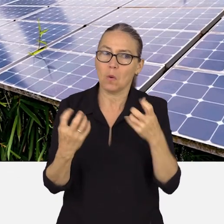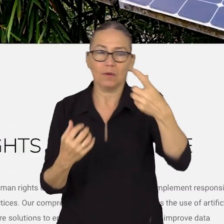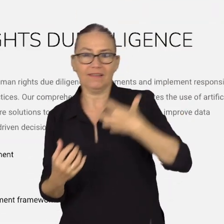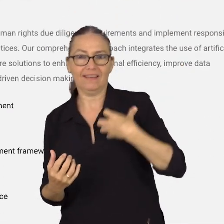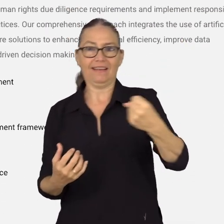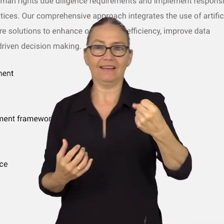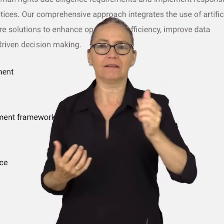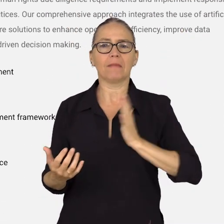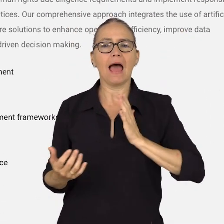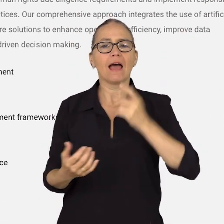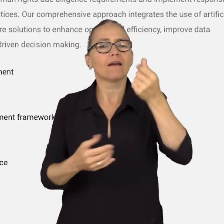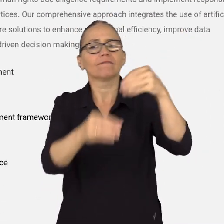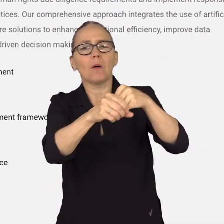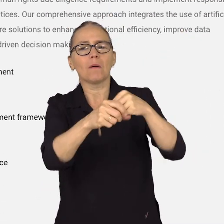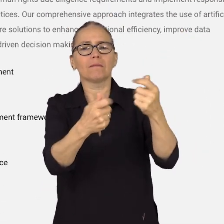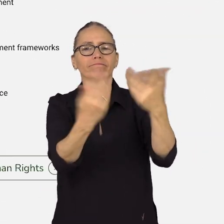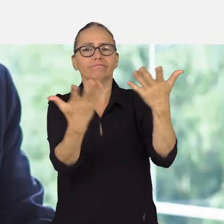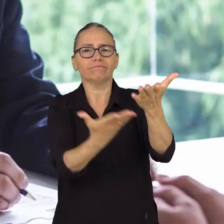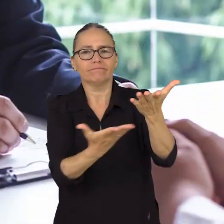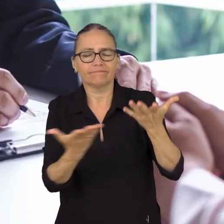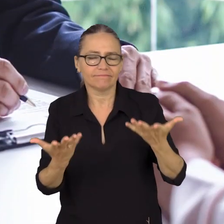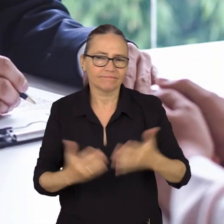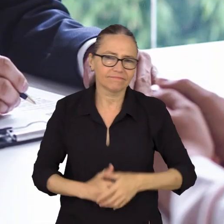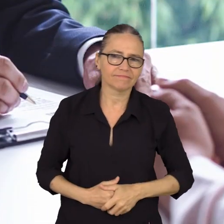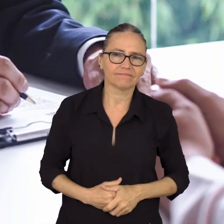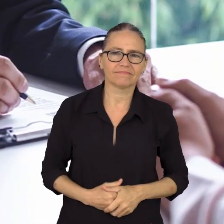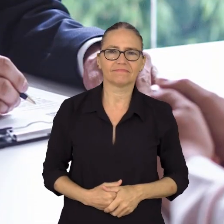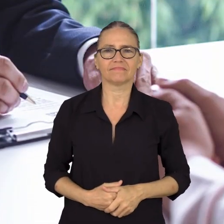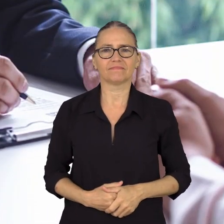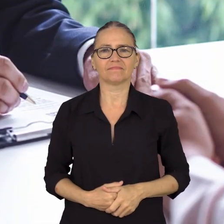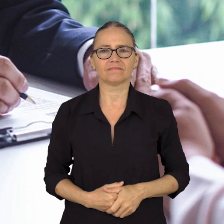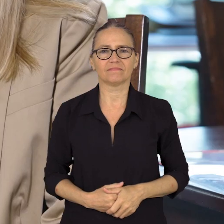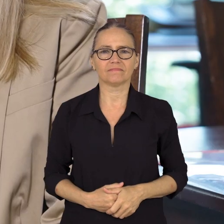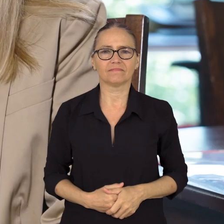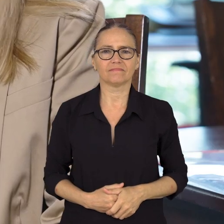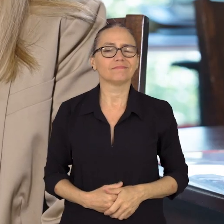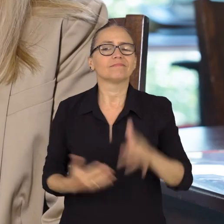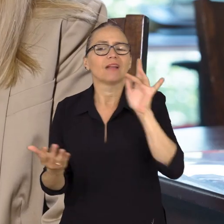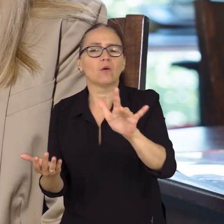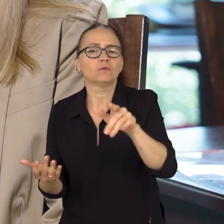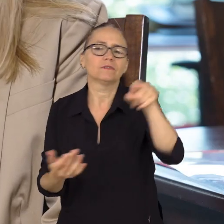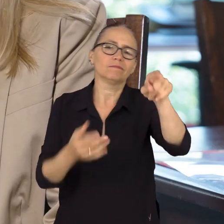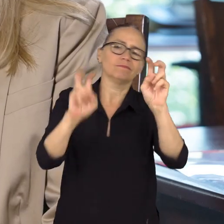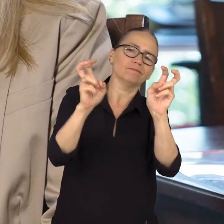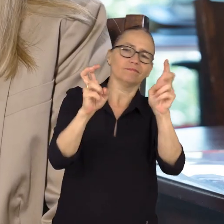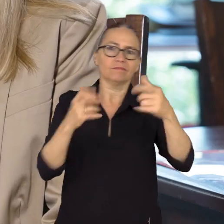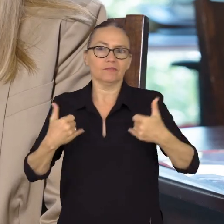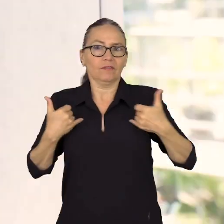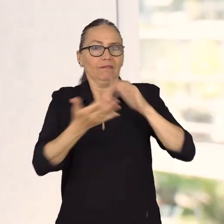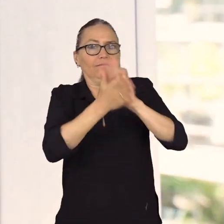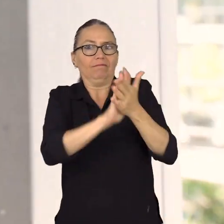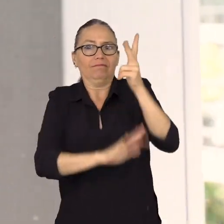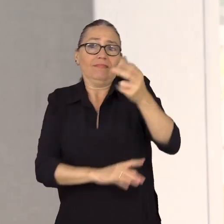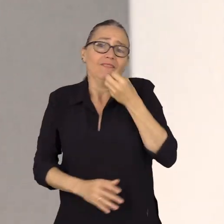wanted to hire me, but they didn't have the funds for it given that they are a new startup